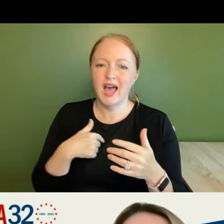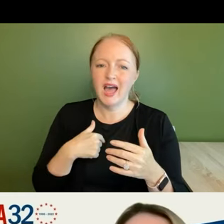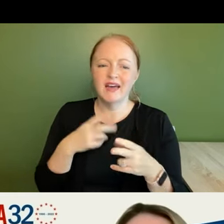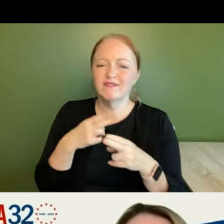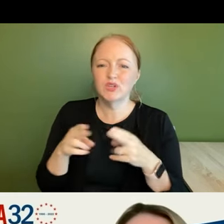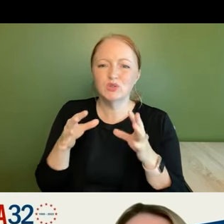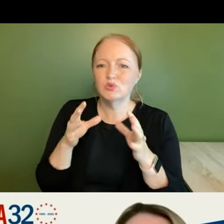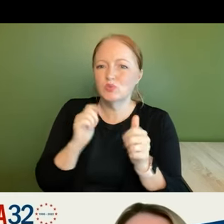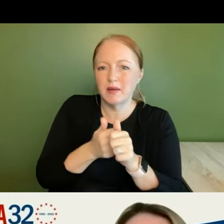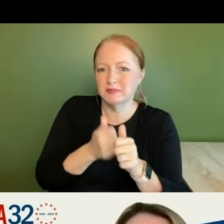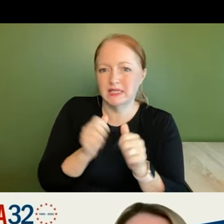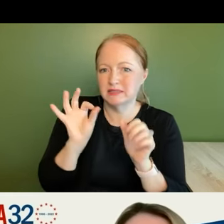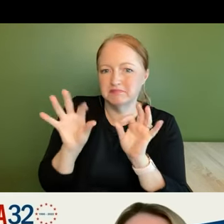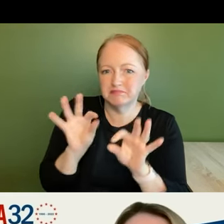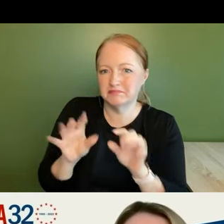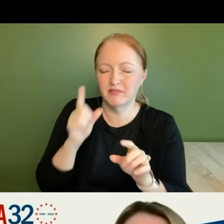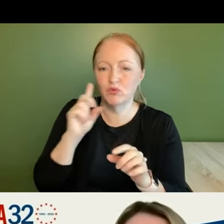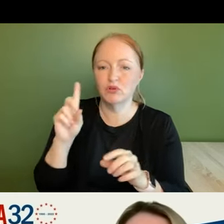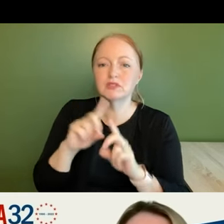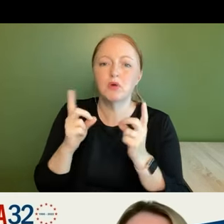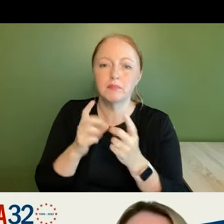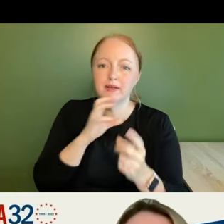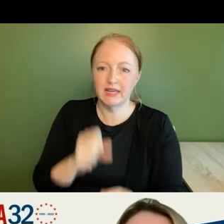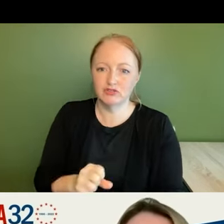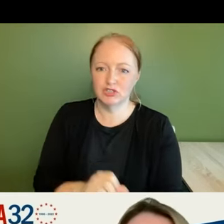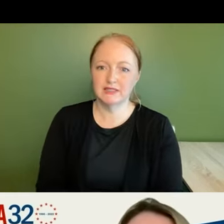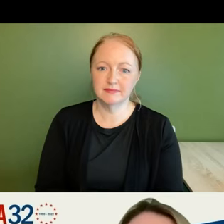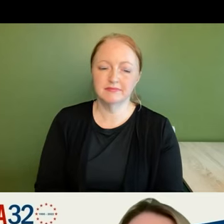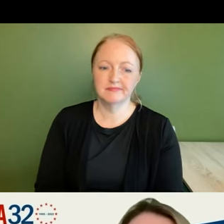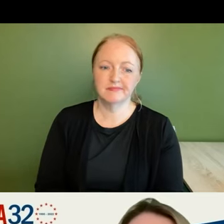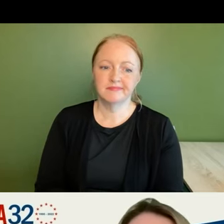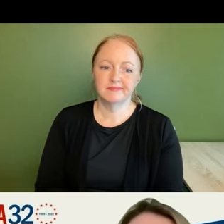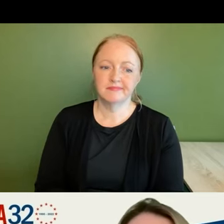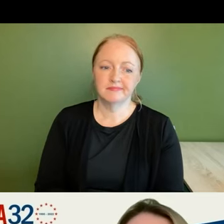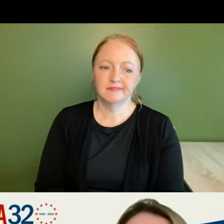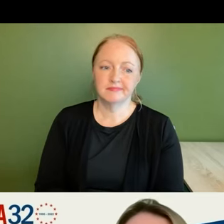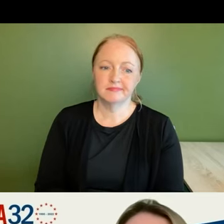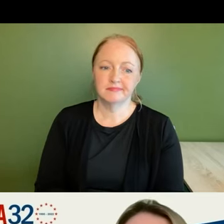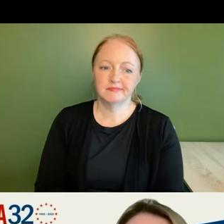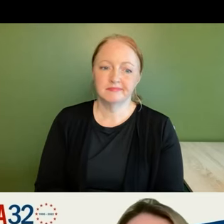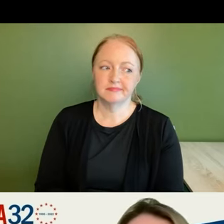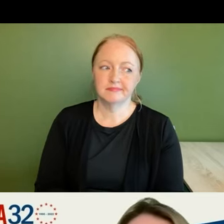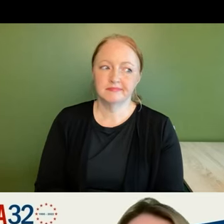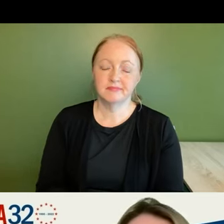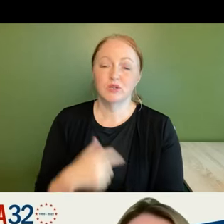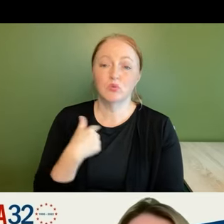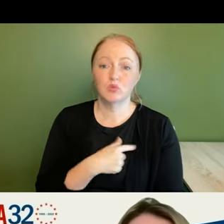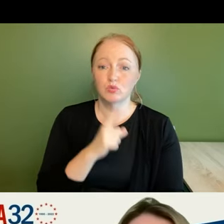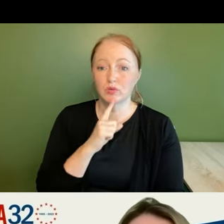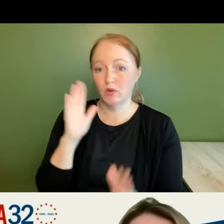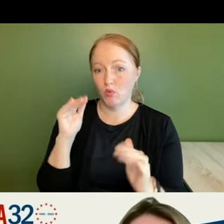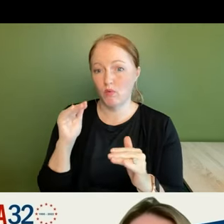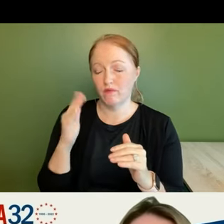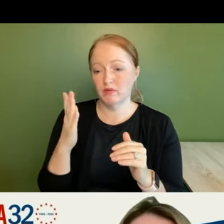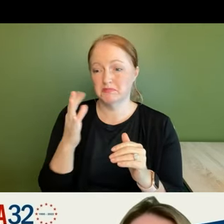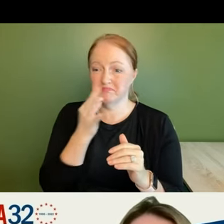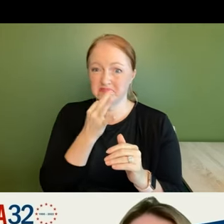a few updates for the department of aging uh first i want to note that um we're very hopeful that in the near